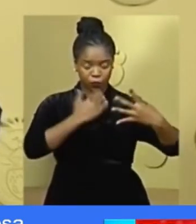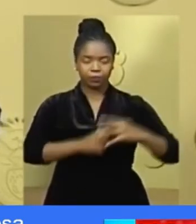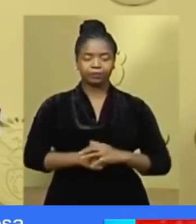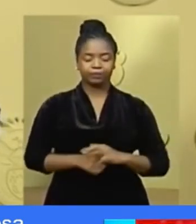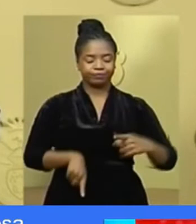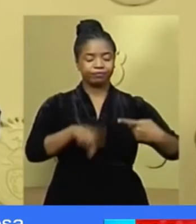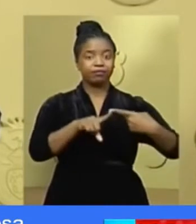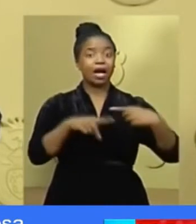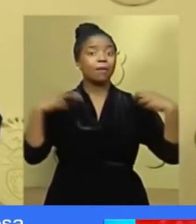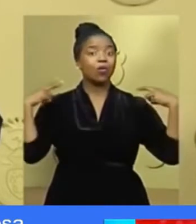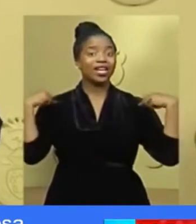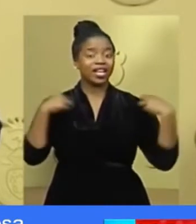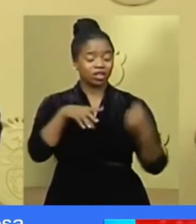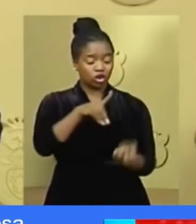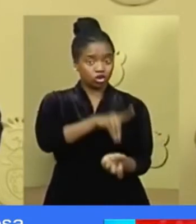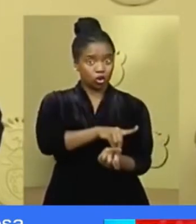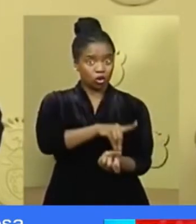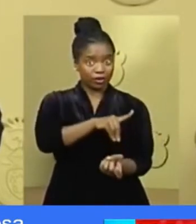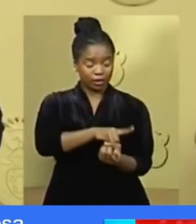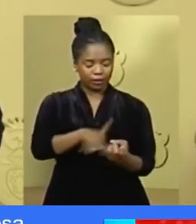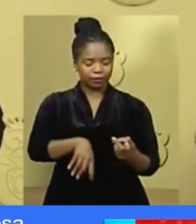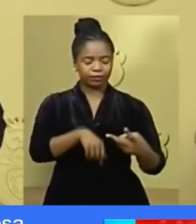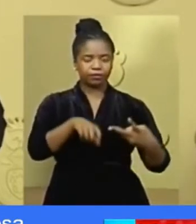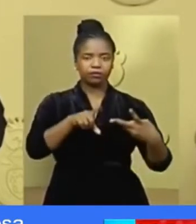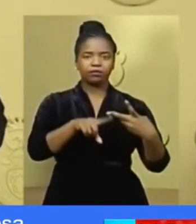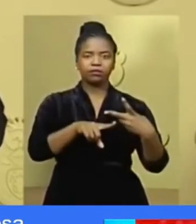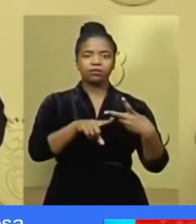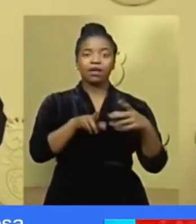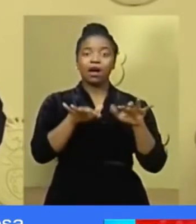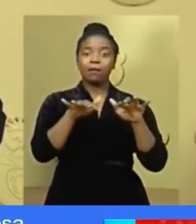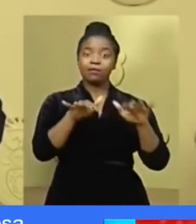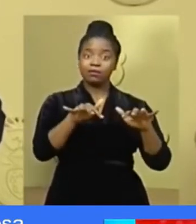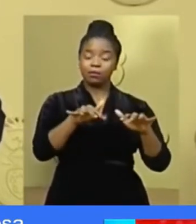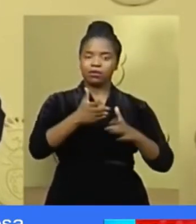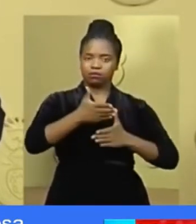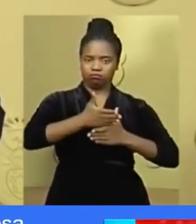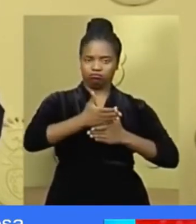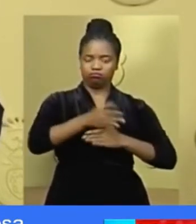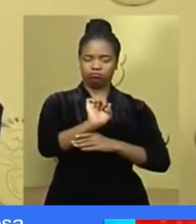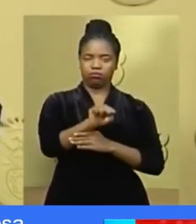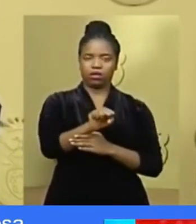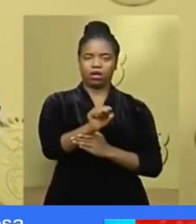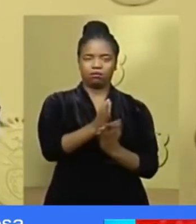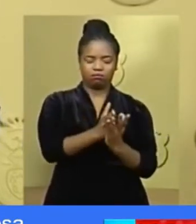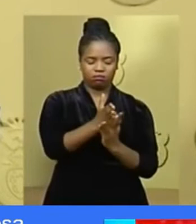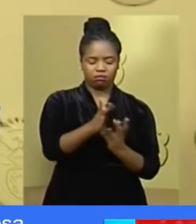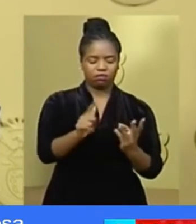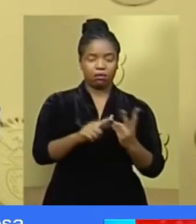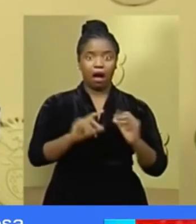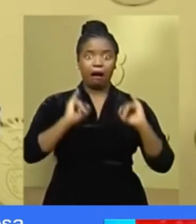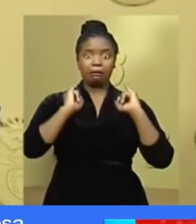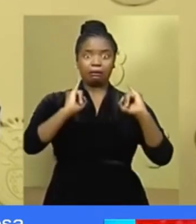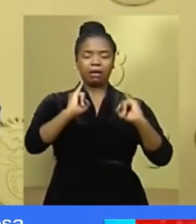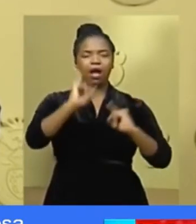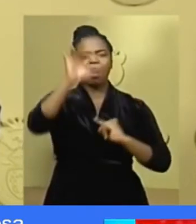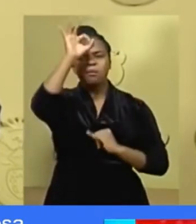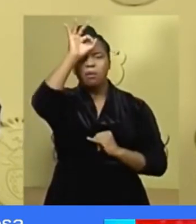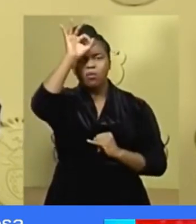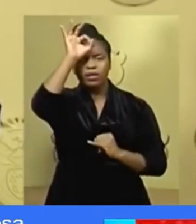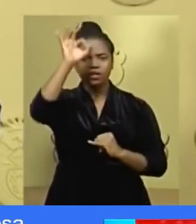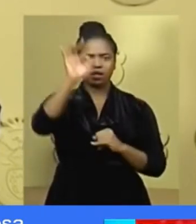Health workers in the public and private sectors, emergency personnel,